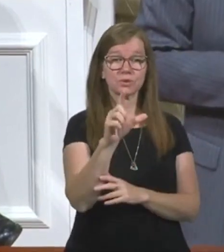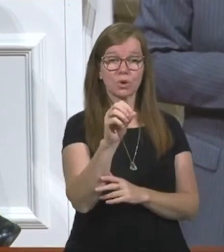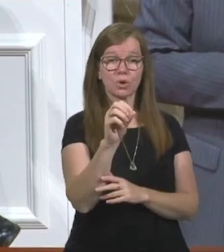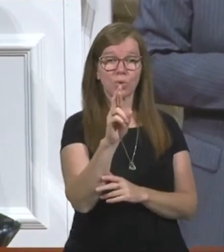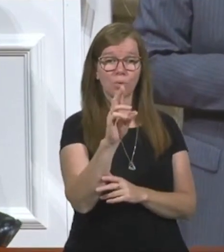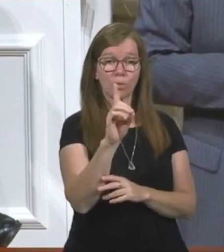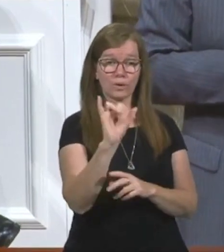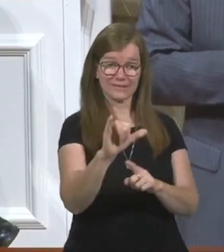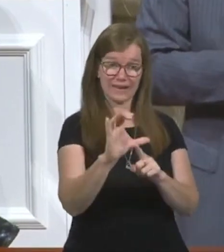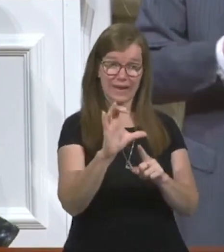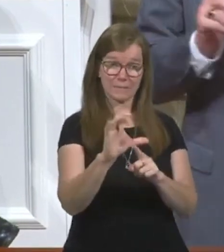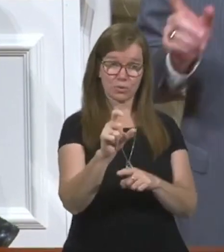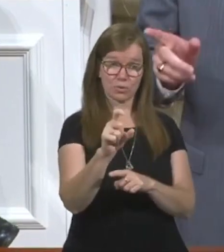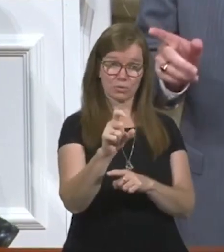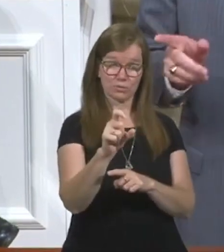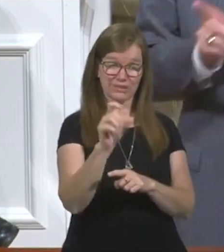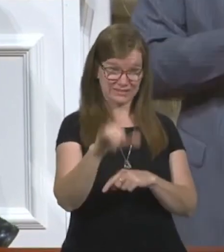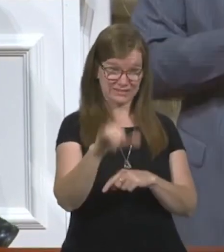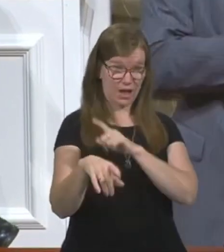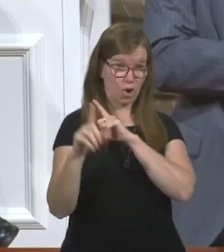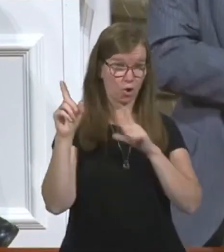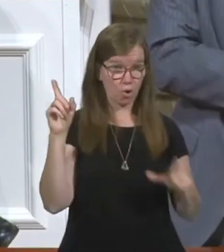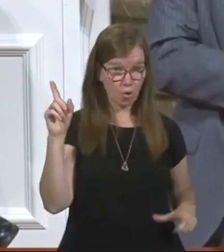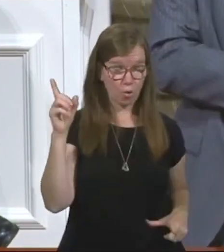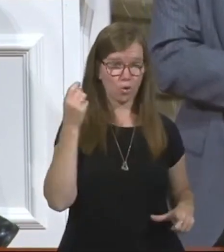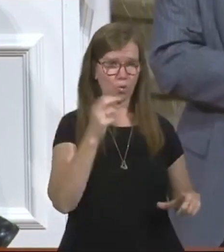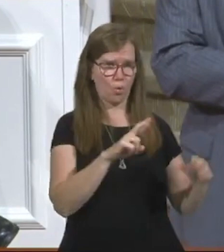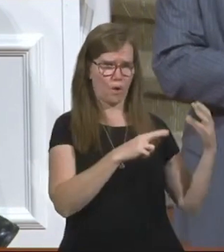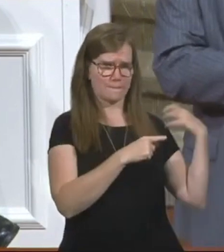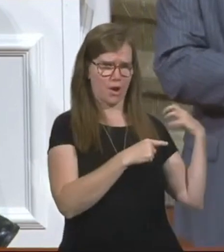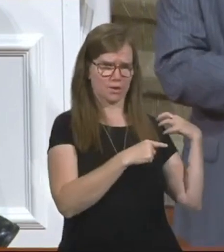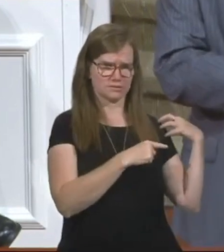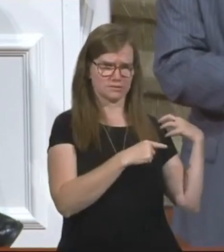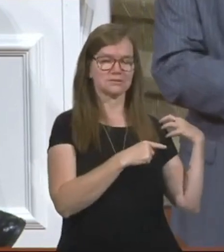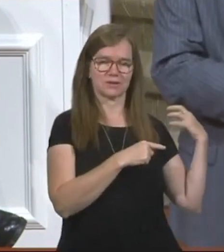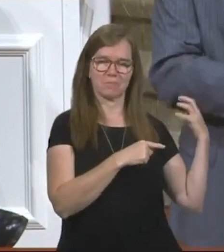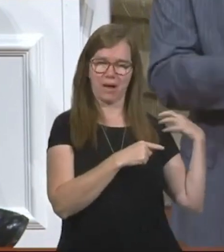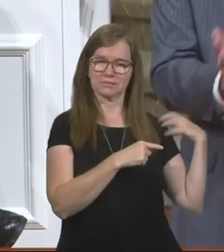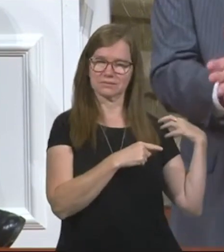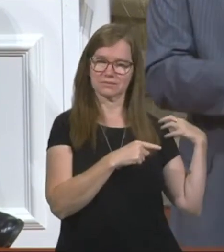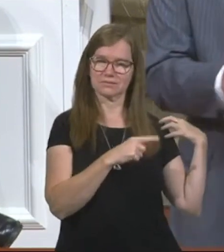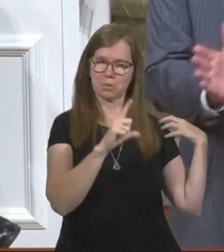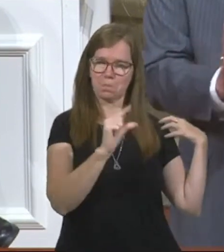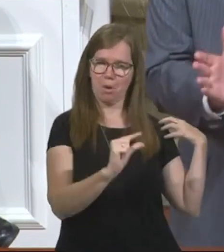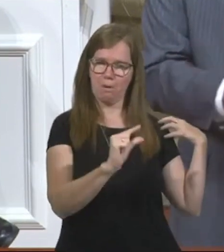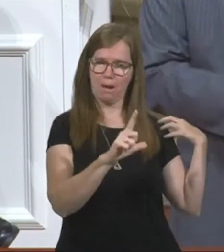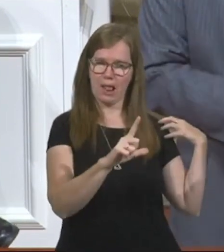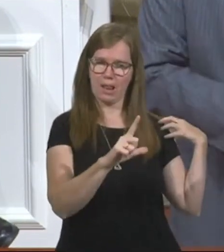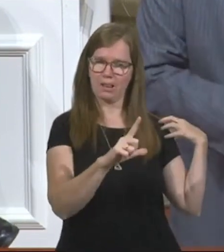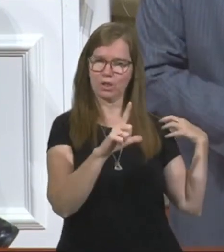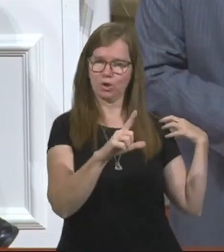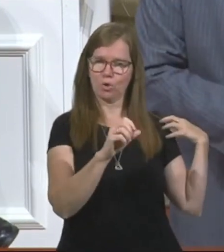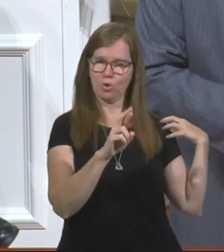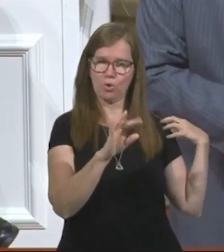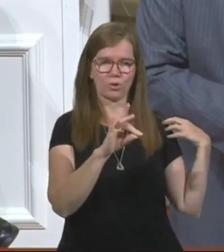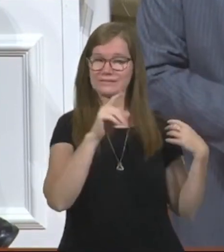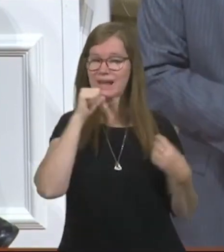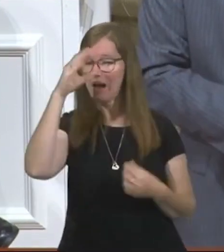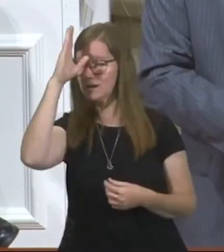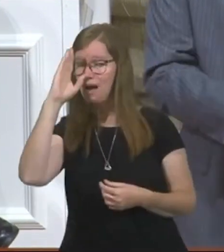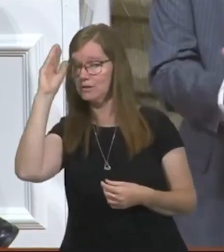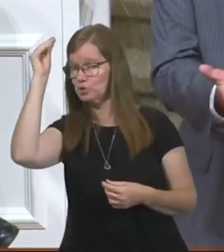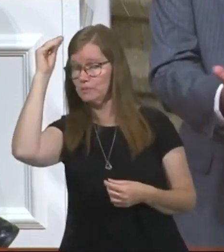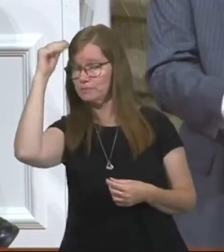Bible? So, is it talking about Jesus or his boss? His boss. So, this is not the opinion of God.